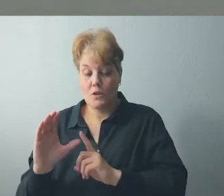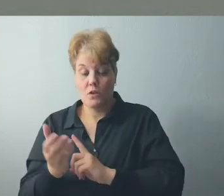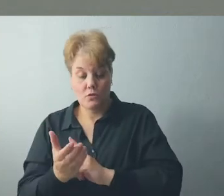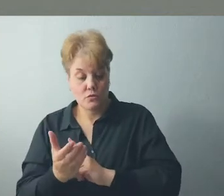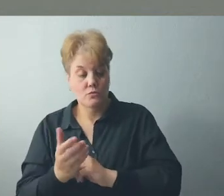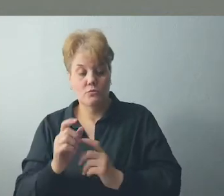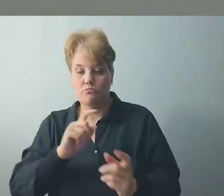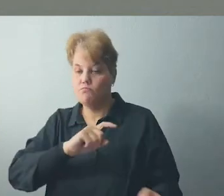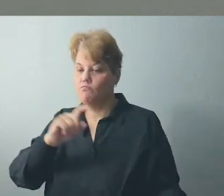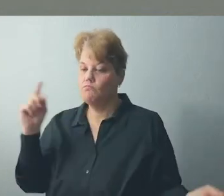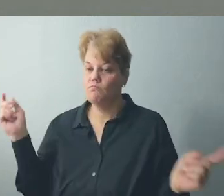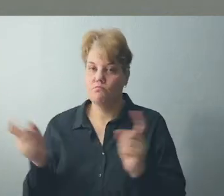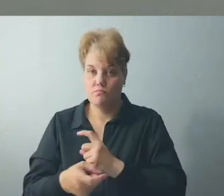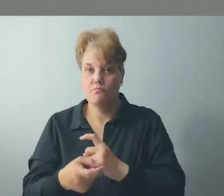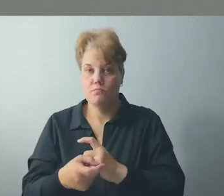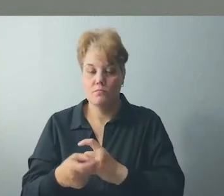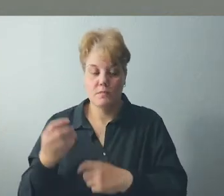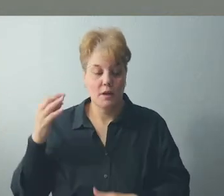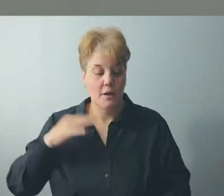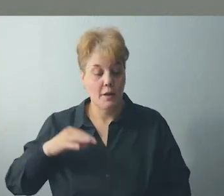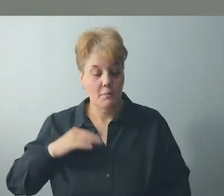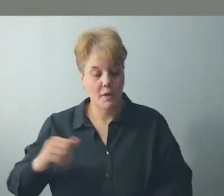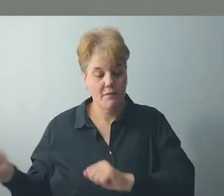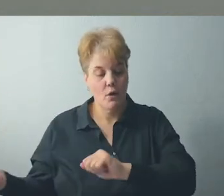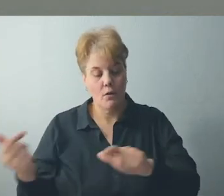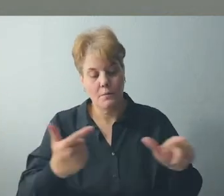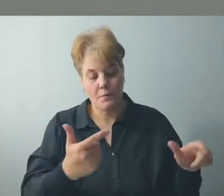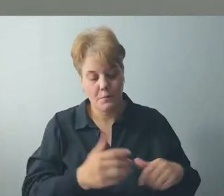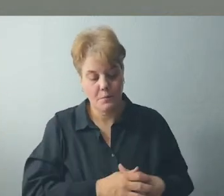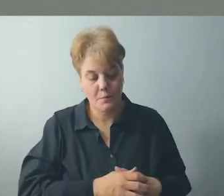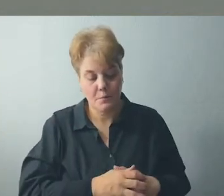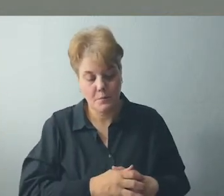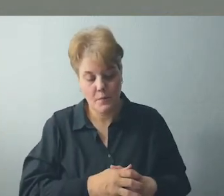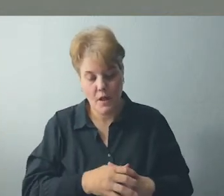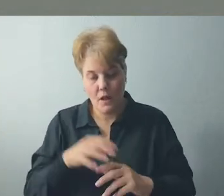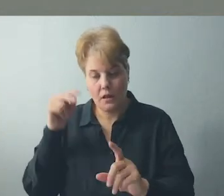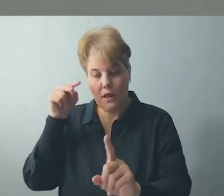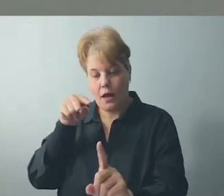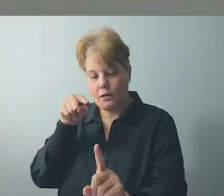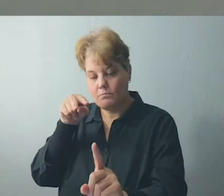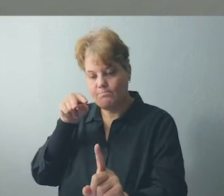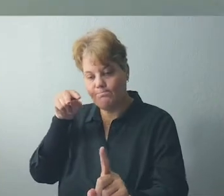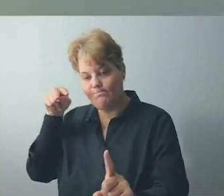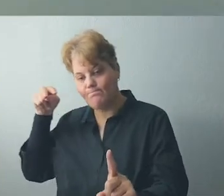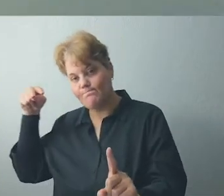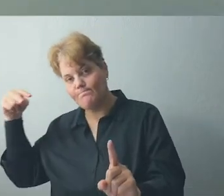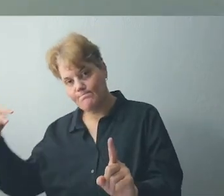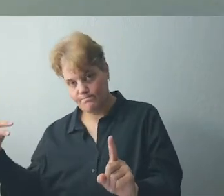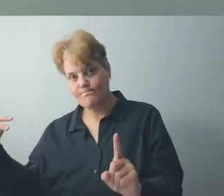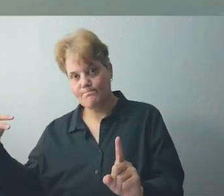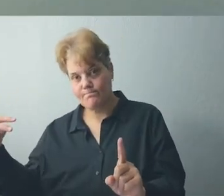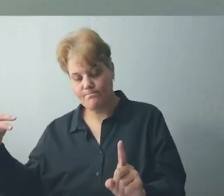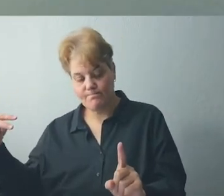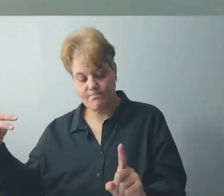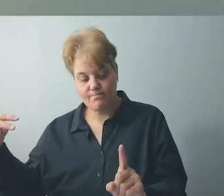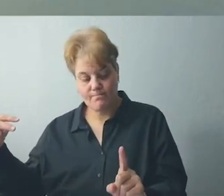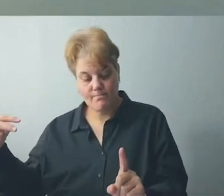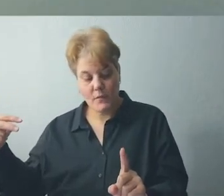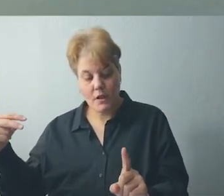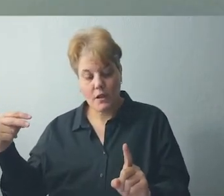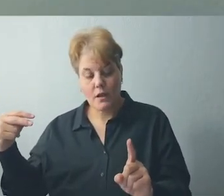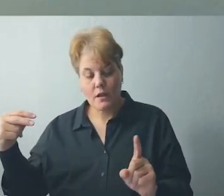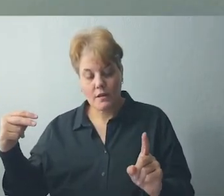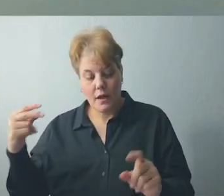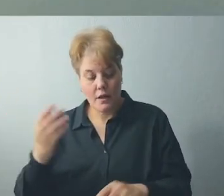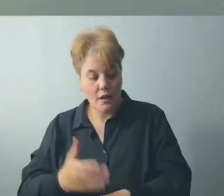it might be time consuming, but it has the potential to shift your perspective and make you a better listener.